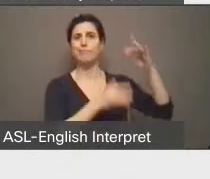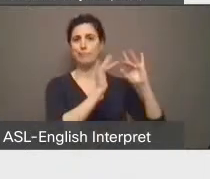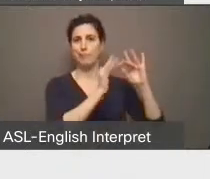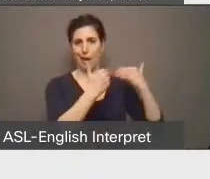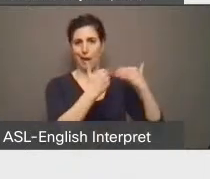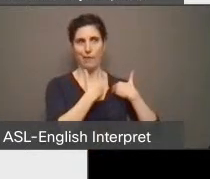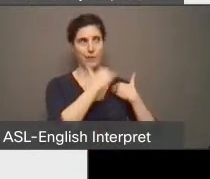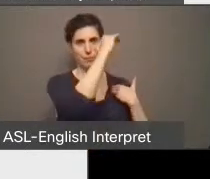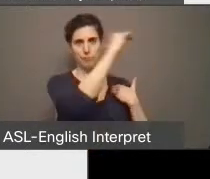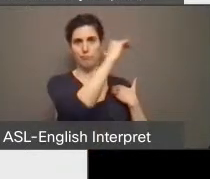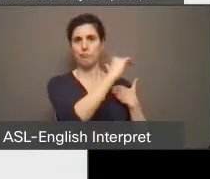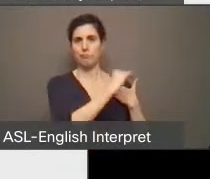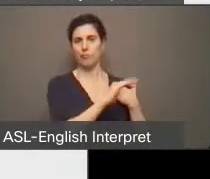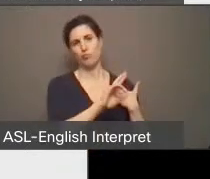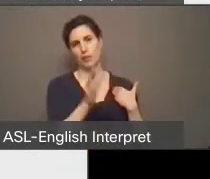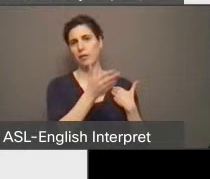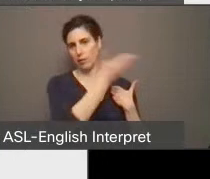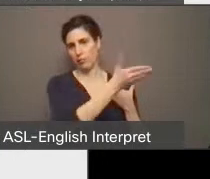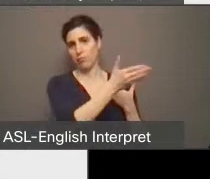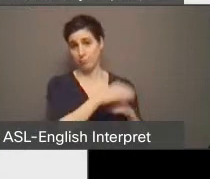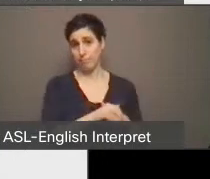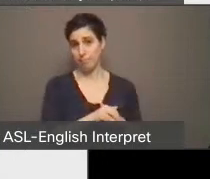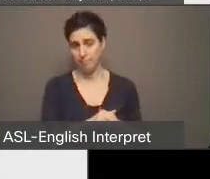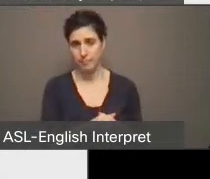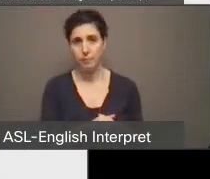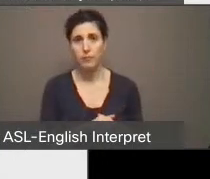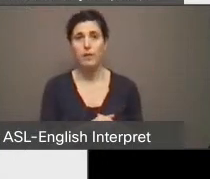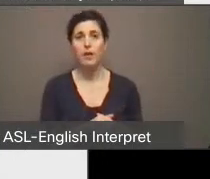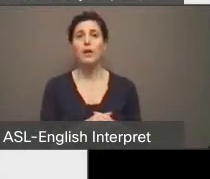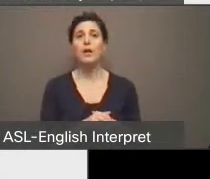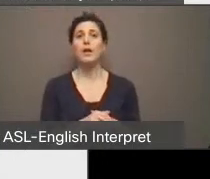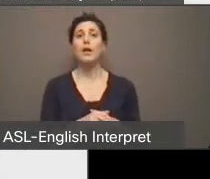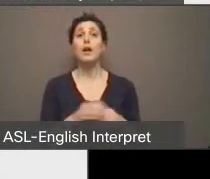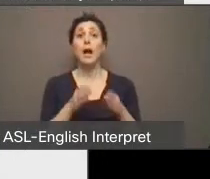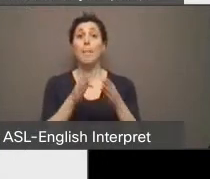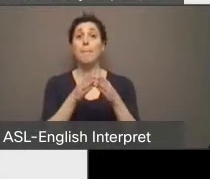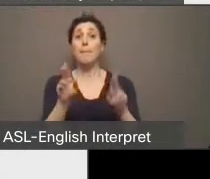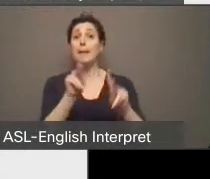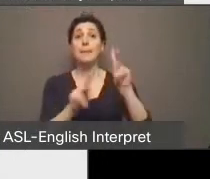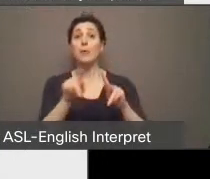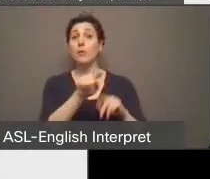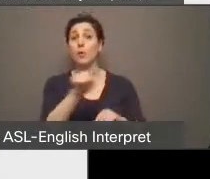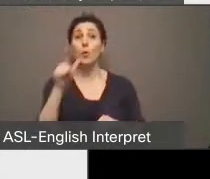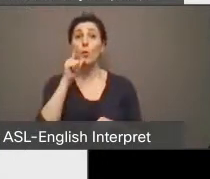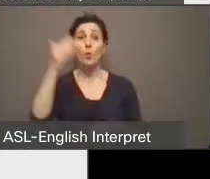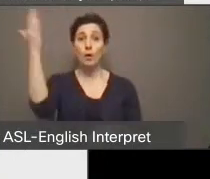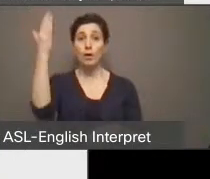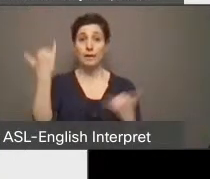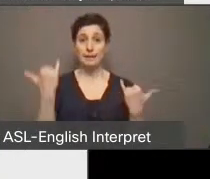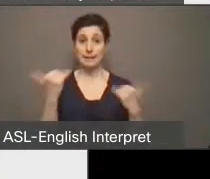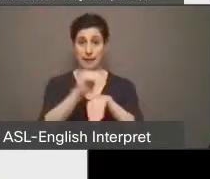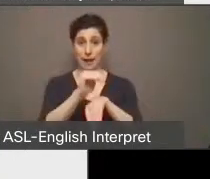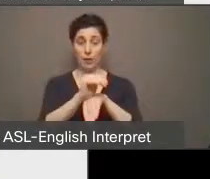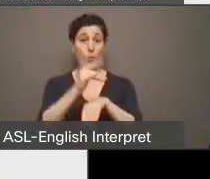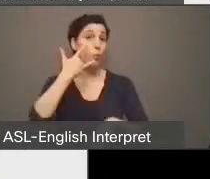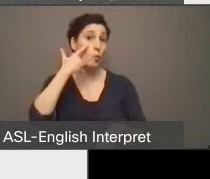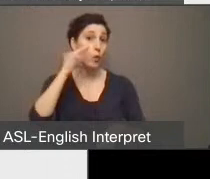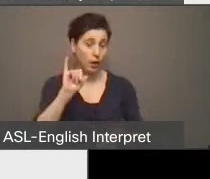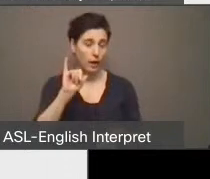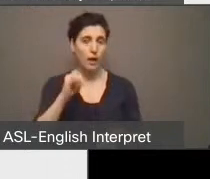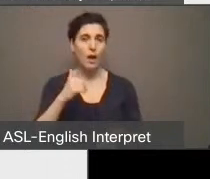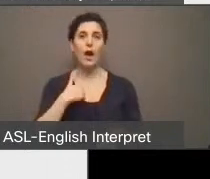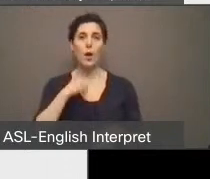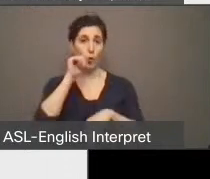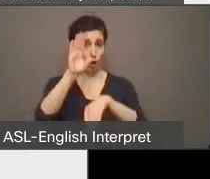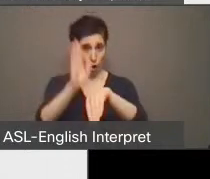up in the timeline. For the public who are speaking tonight, here's how the process works. I will acknowledge you,